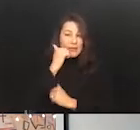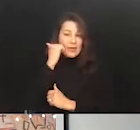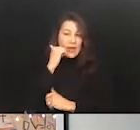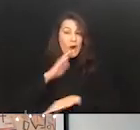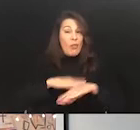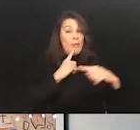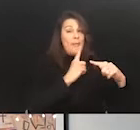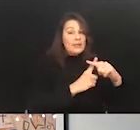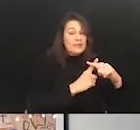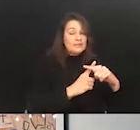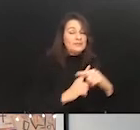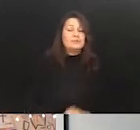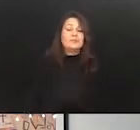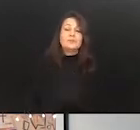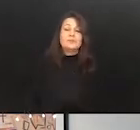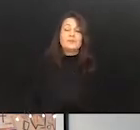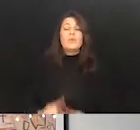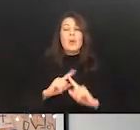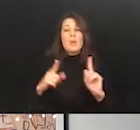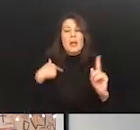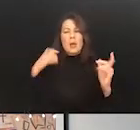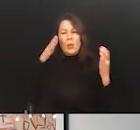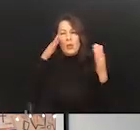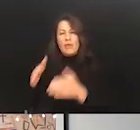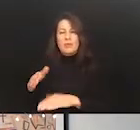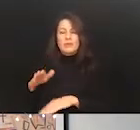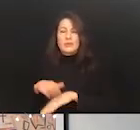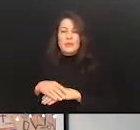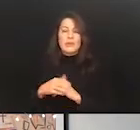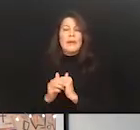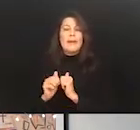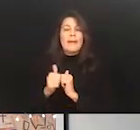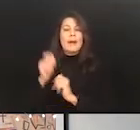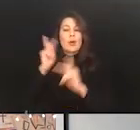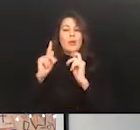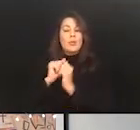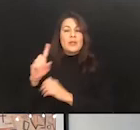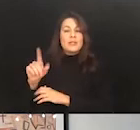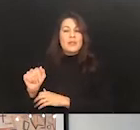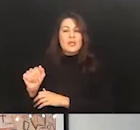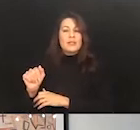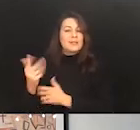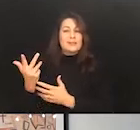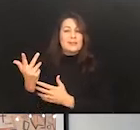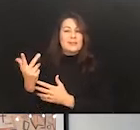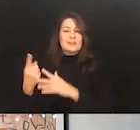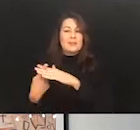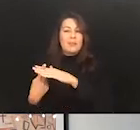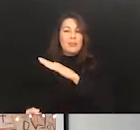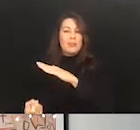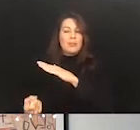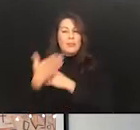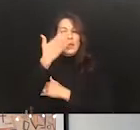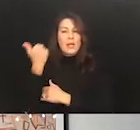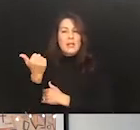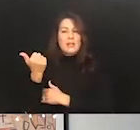side. But I'm going to focus a bit today on how people with disabilities today are falling through the cracks because of